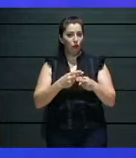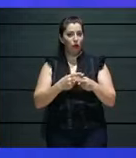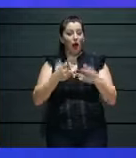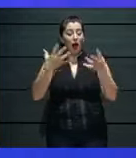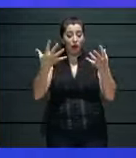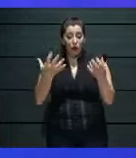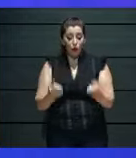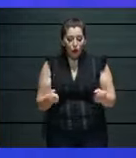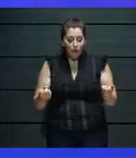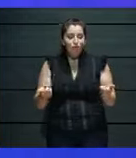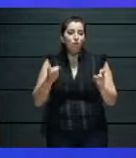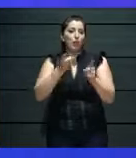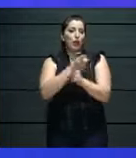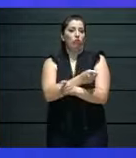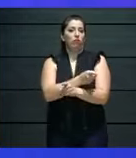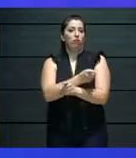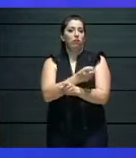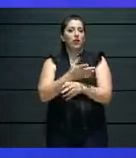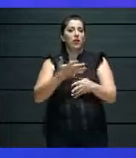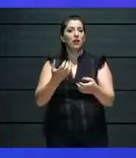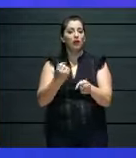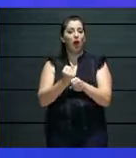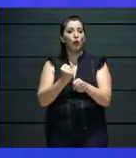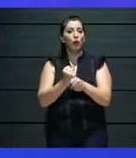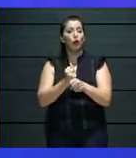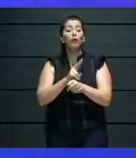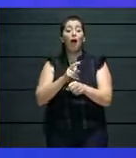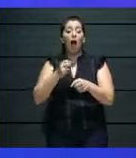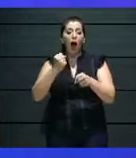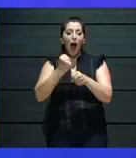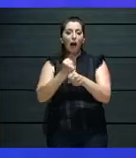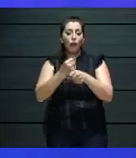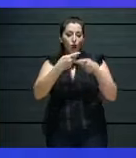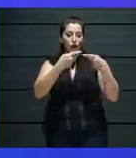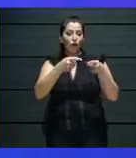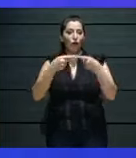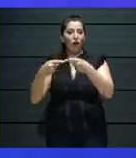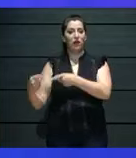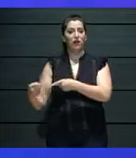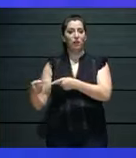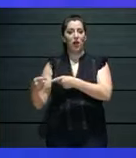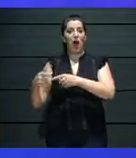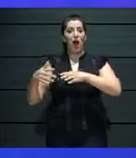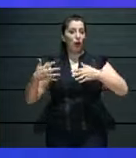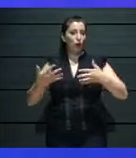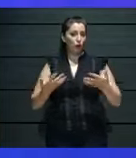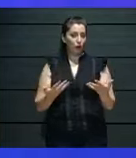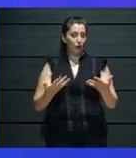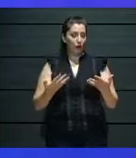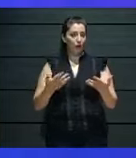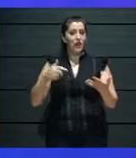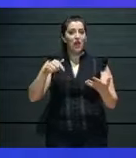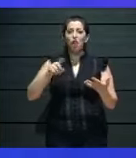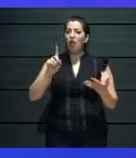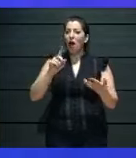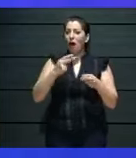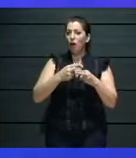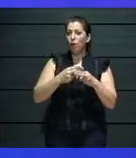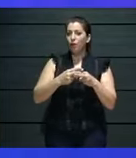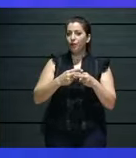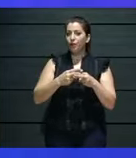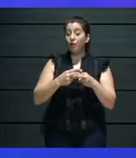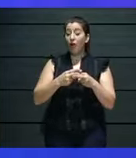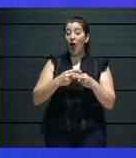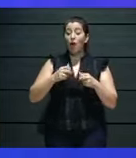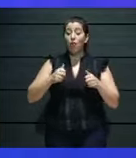happening. And therefore, if we identify funds that are not sensitive